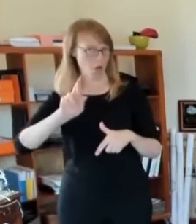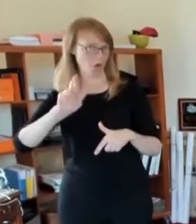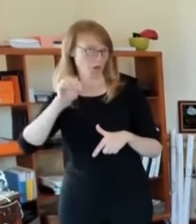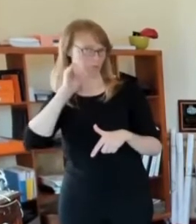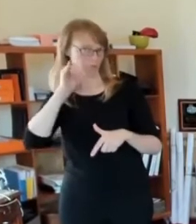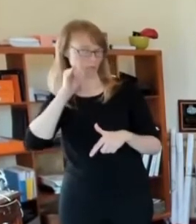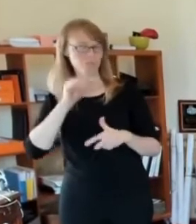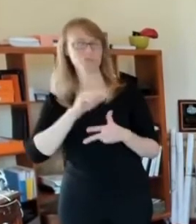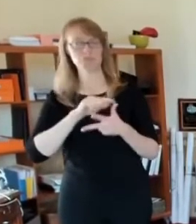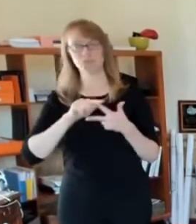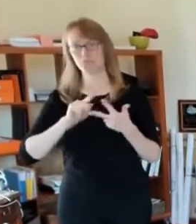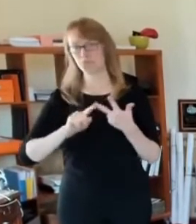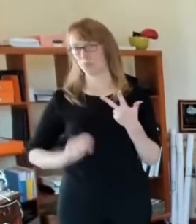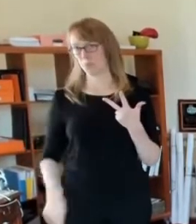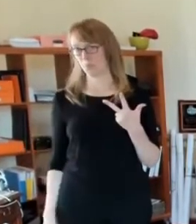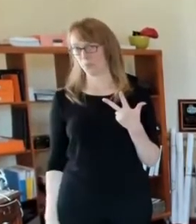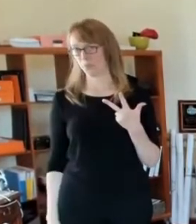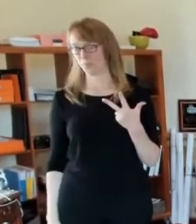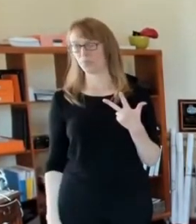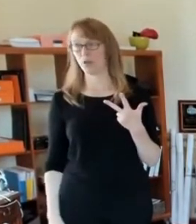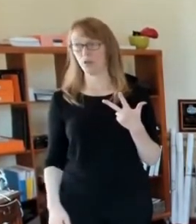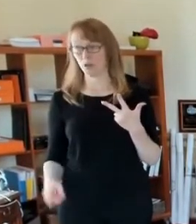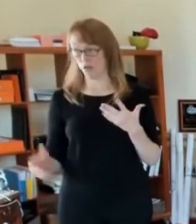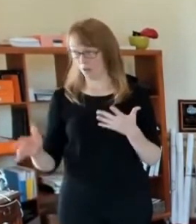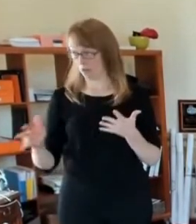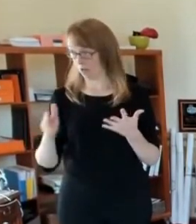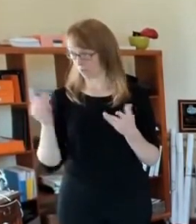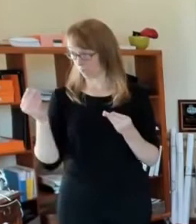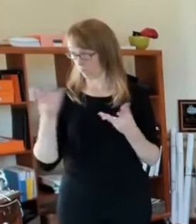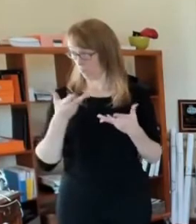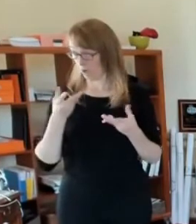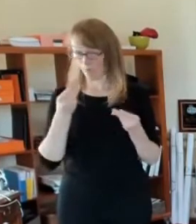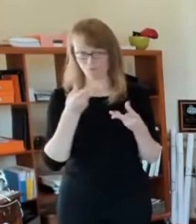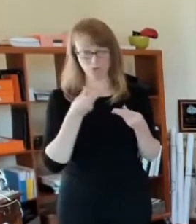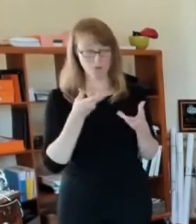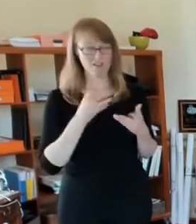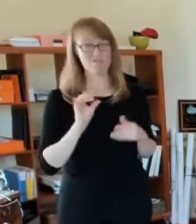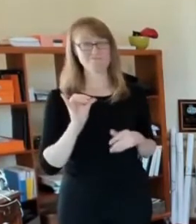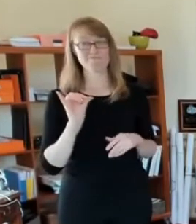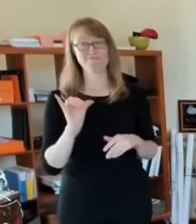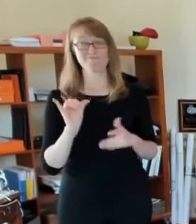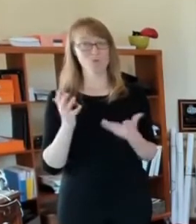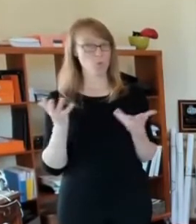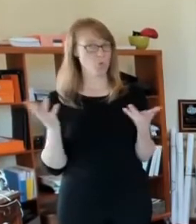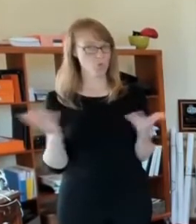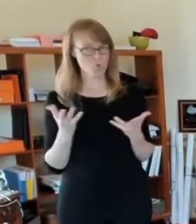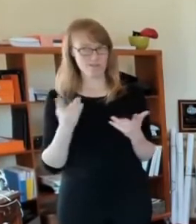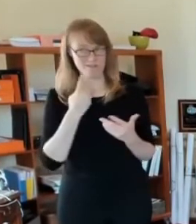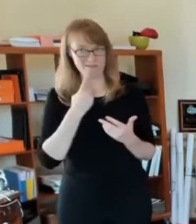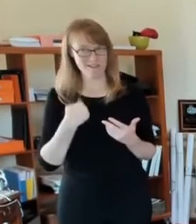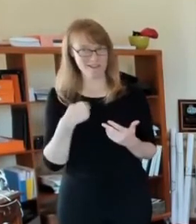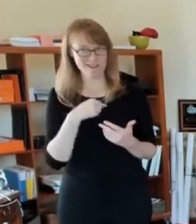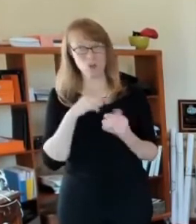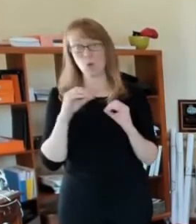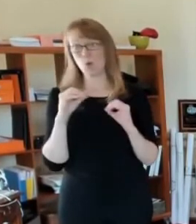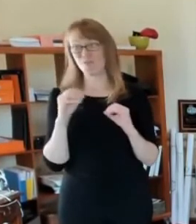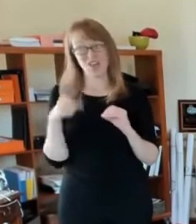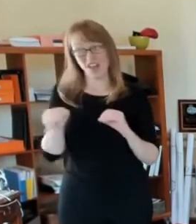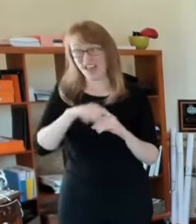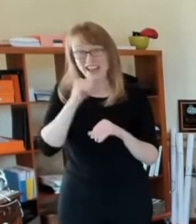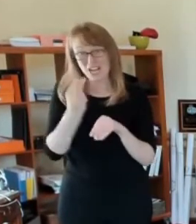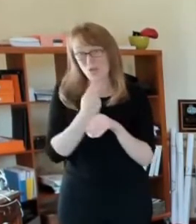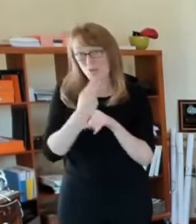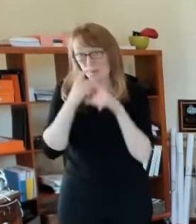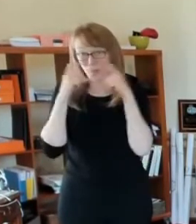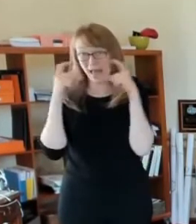reported to us that there. There's not mask wearing and there's not social distancing. So we will, uh, our